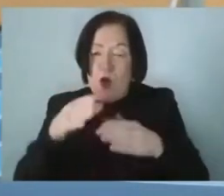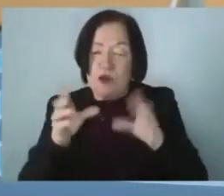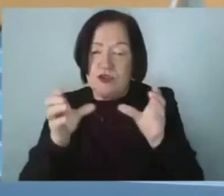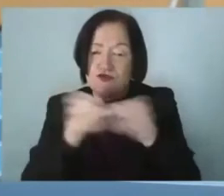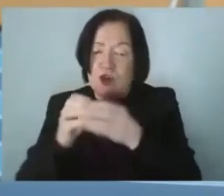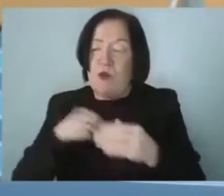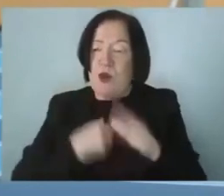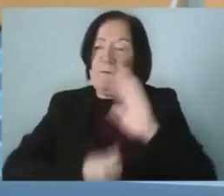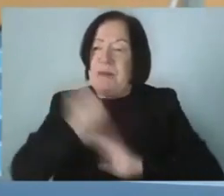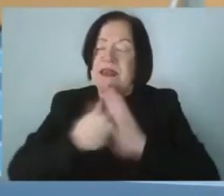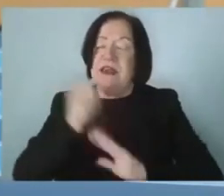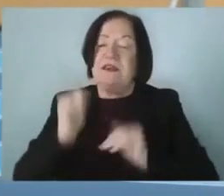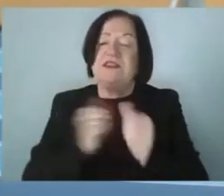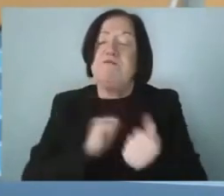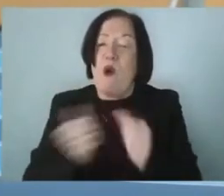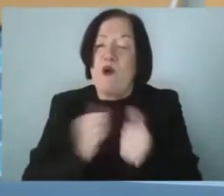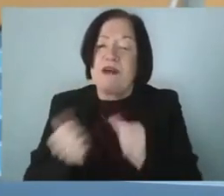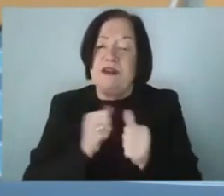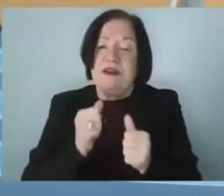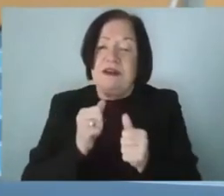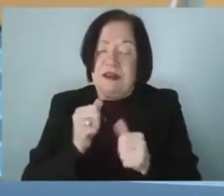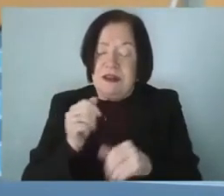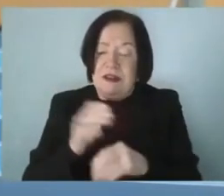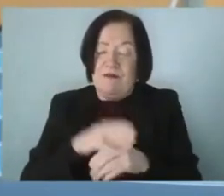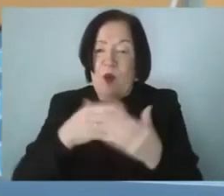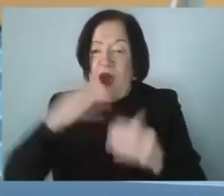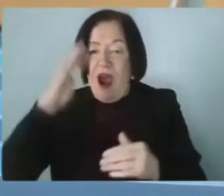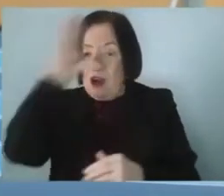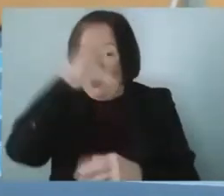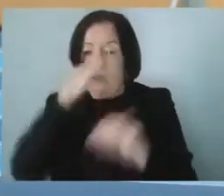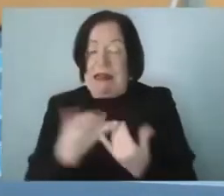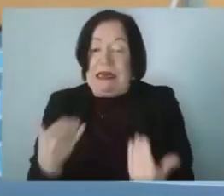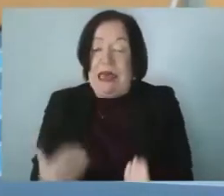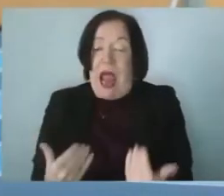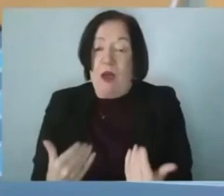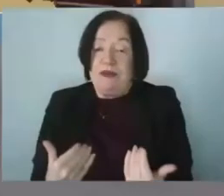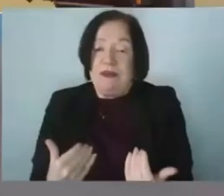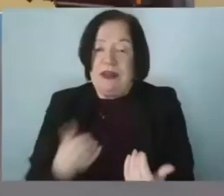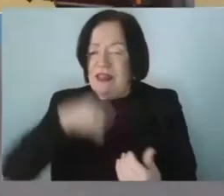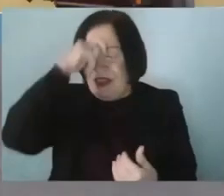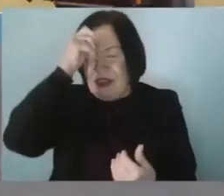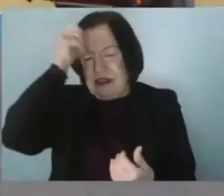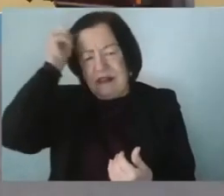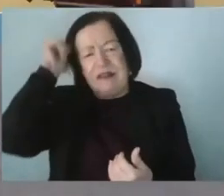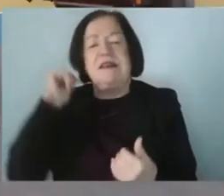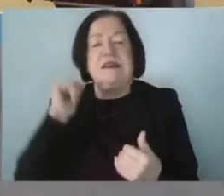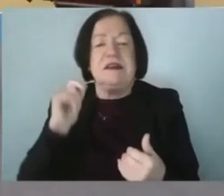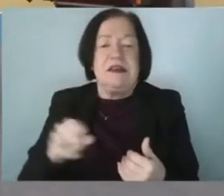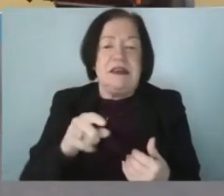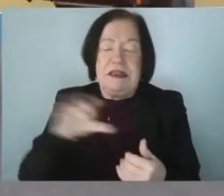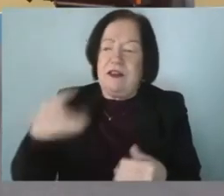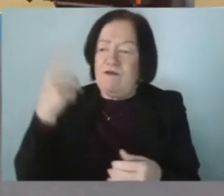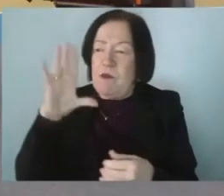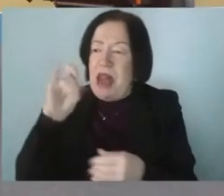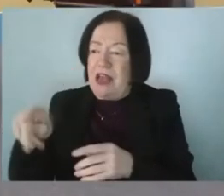building a sport that is for what ireland looks like now because it and i think kind of a stat from leinster 70